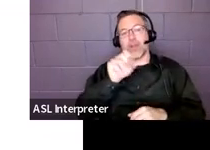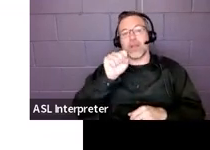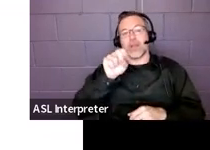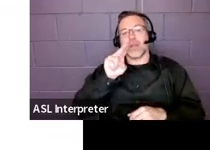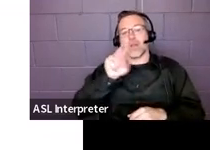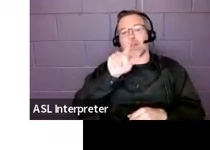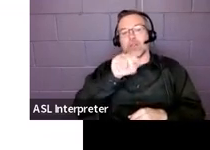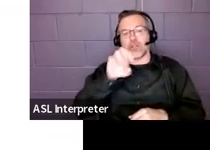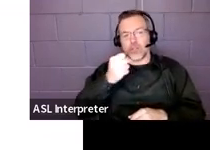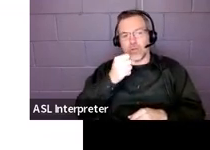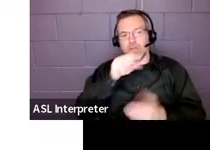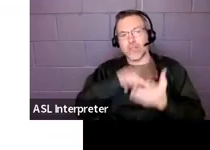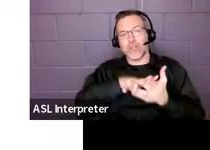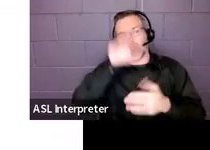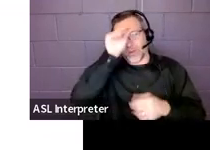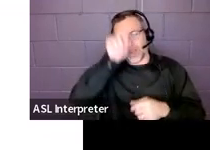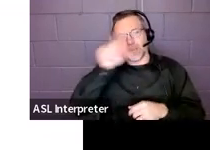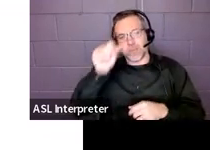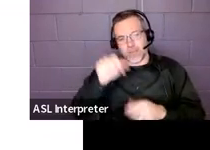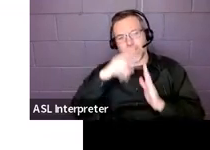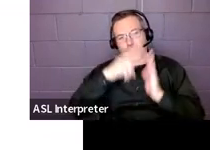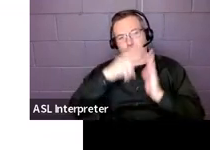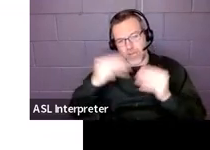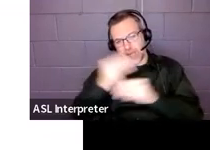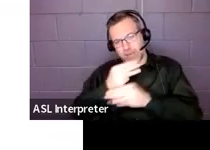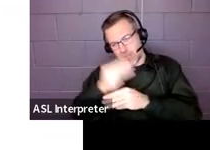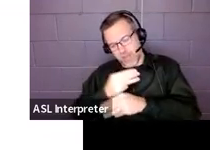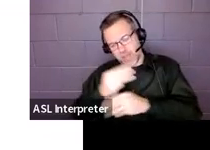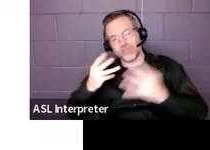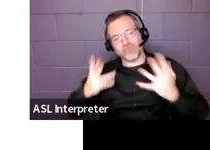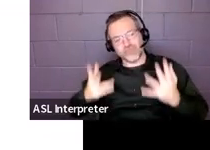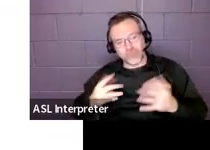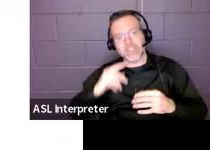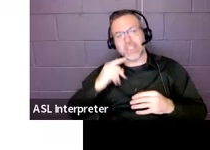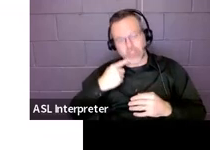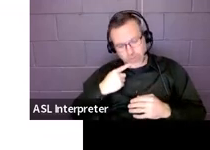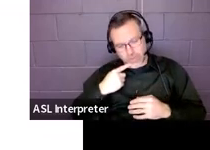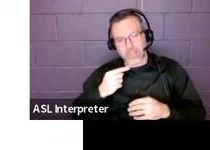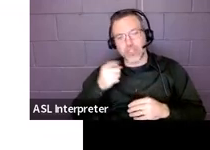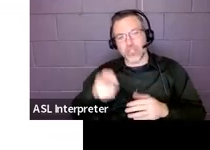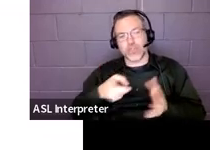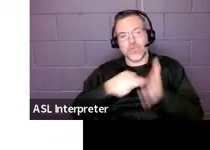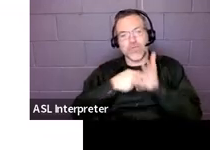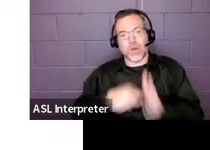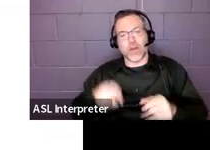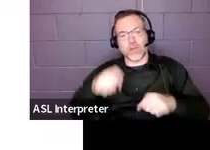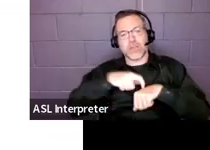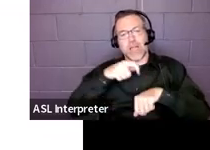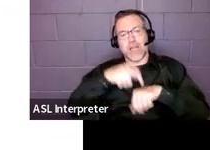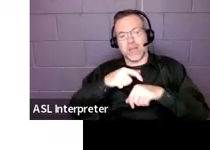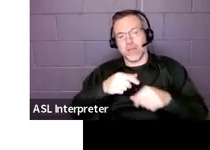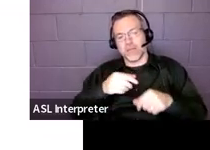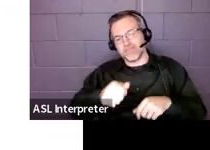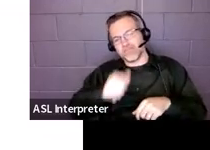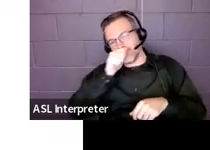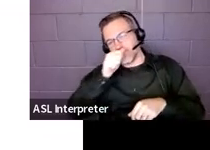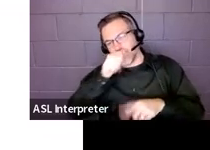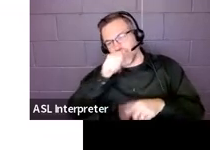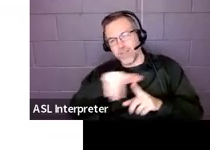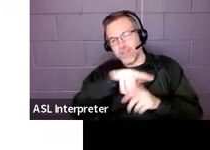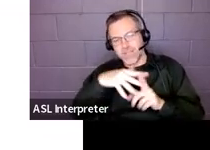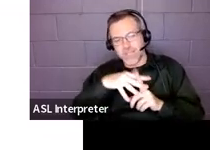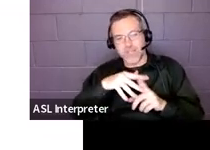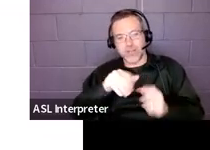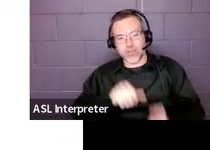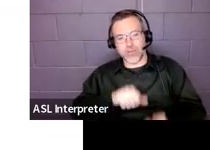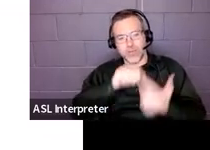mathematics are to such a degree that she requires time in a more restrictive setting to receive specialized instruction to address her